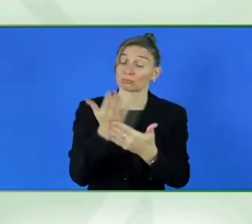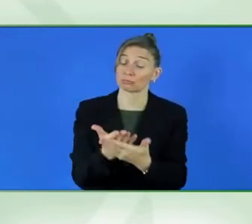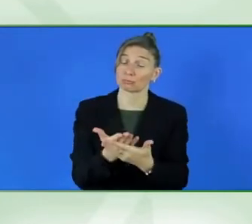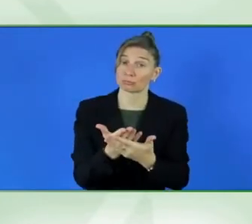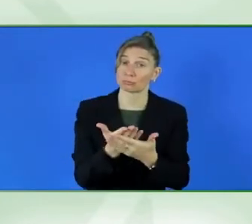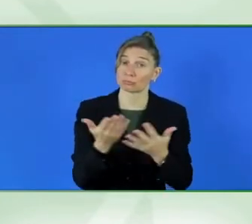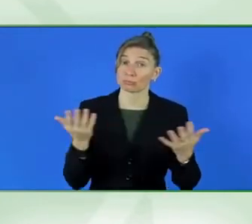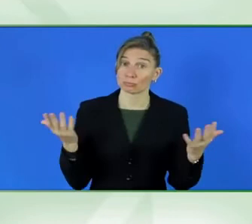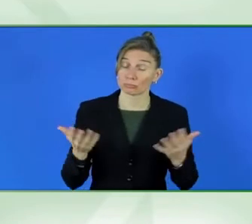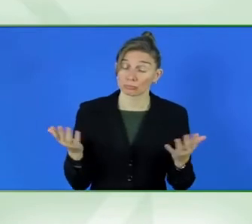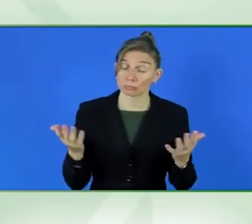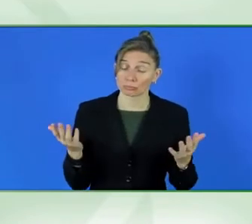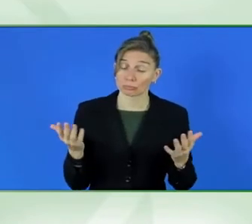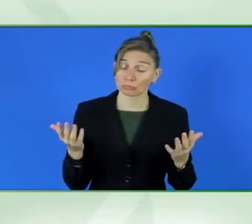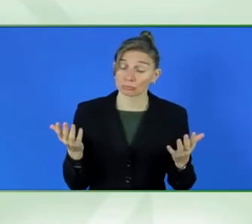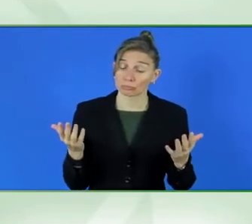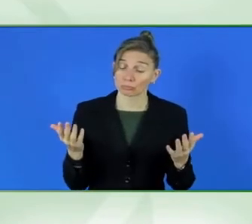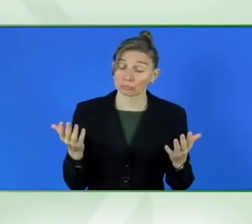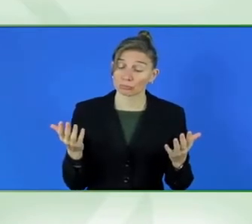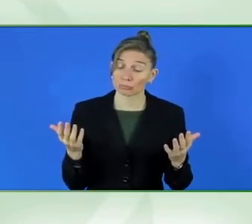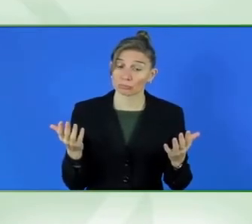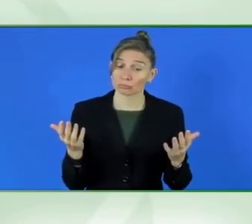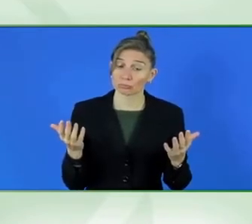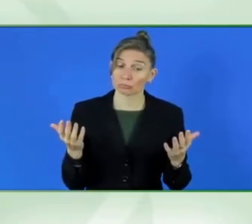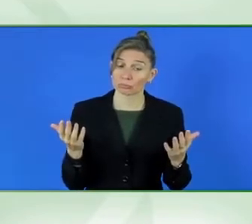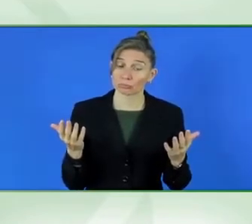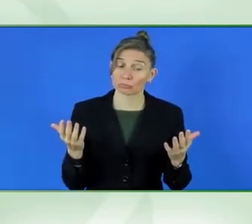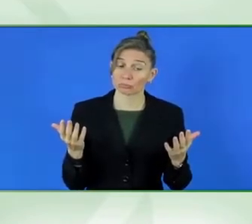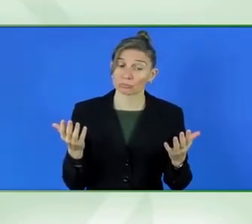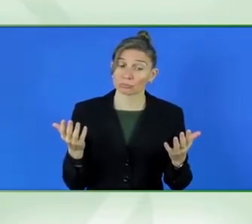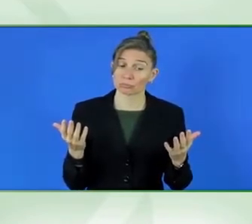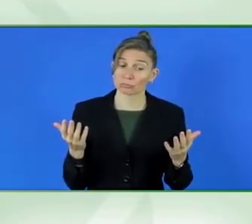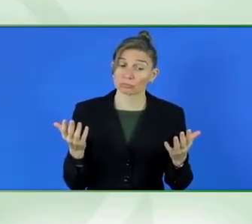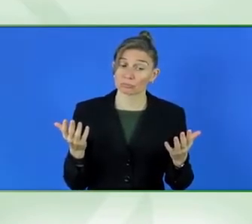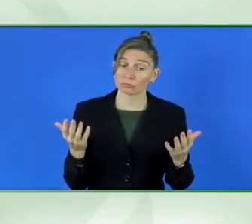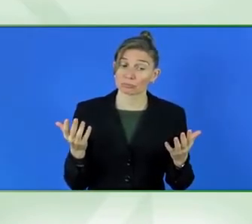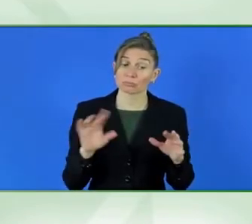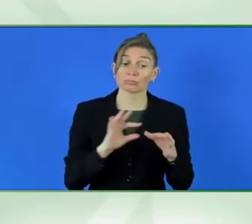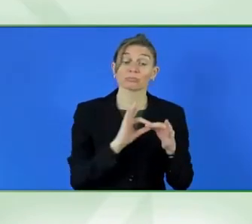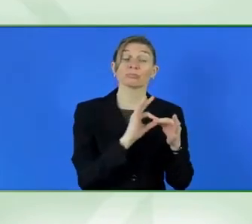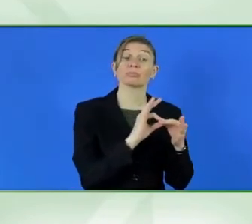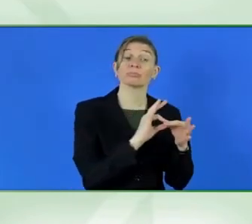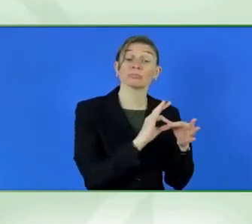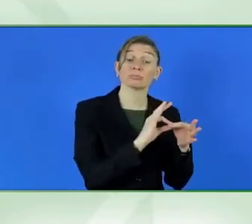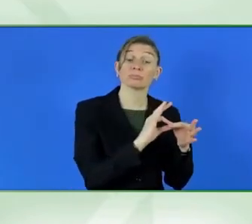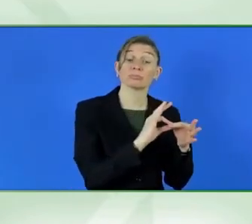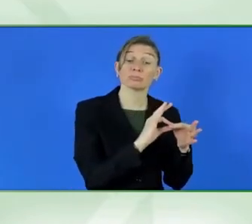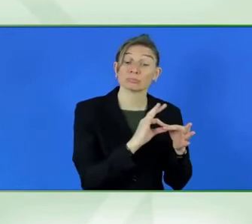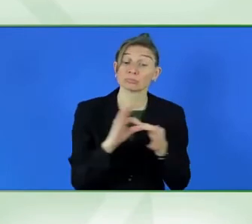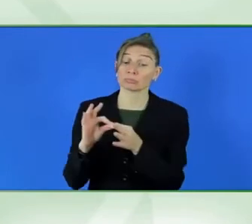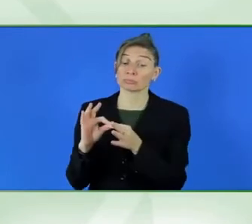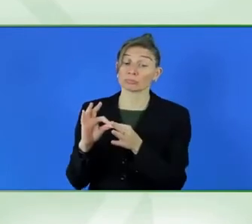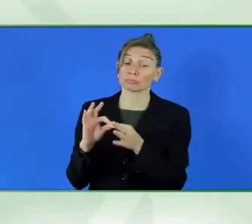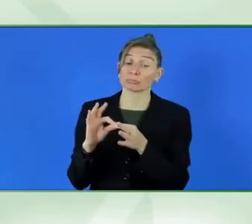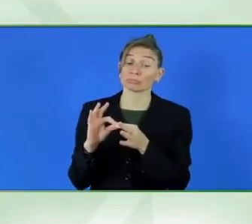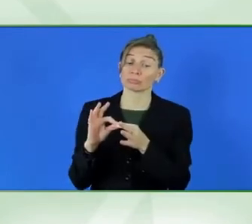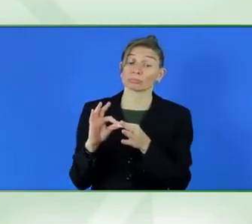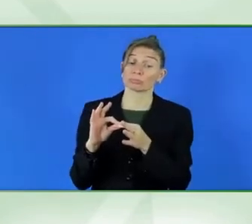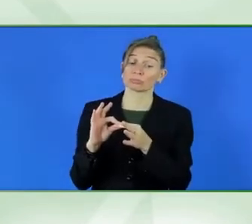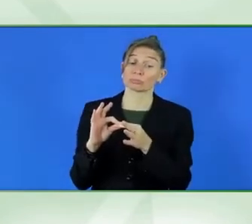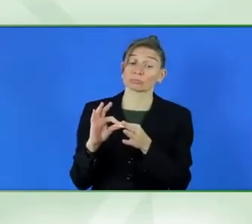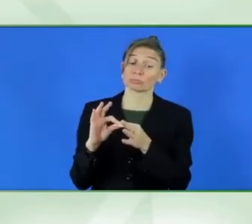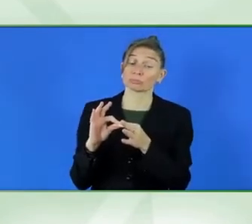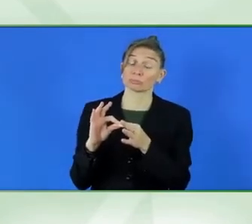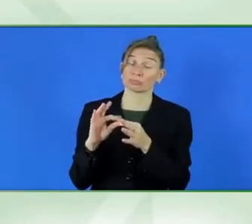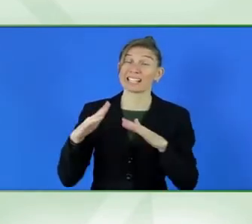of, um, intersectionality. It's important to think of the person